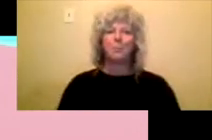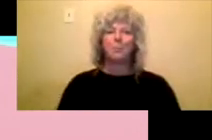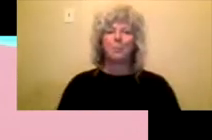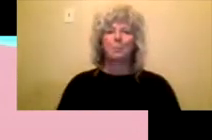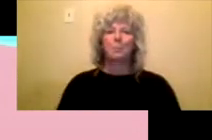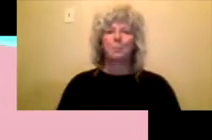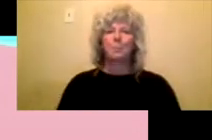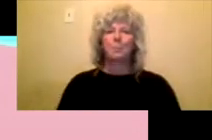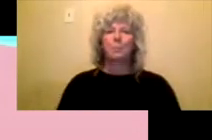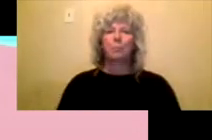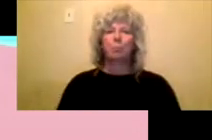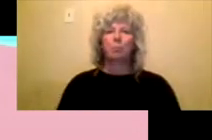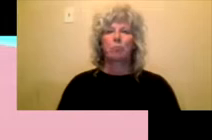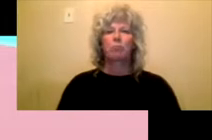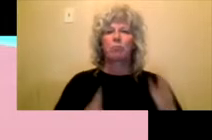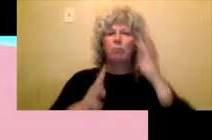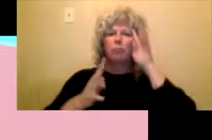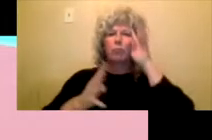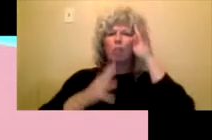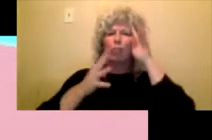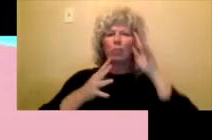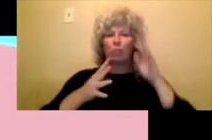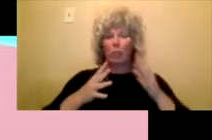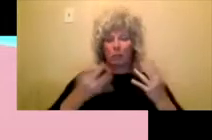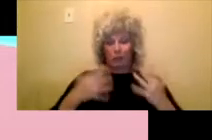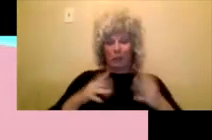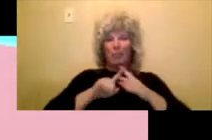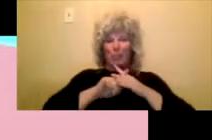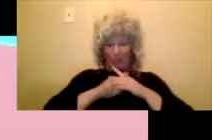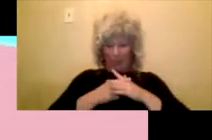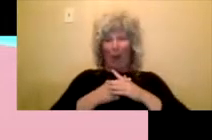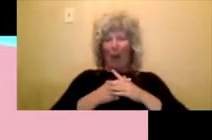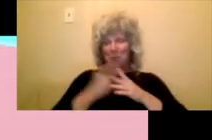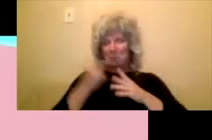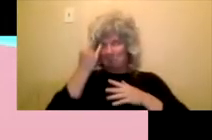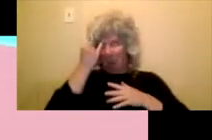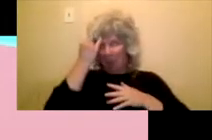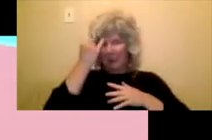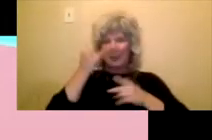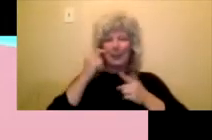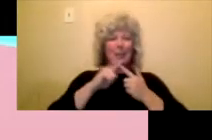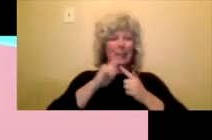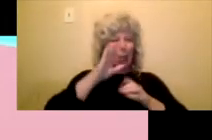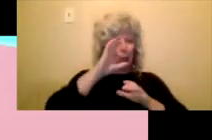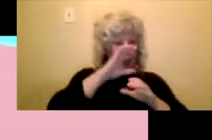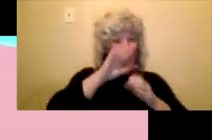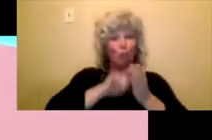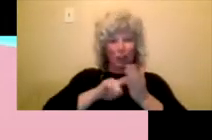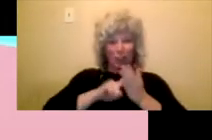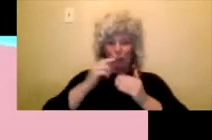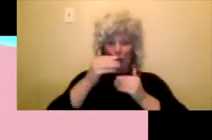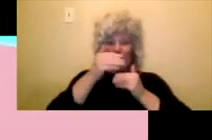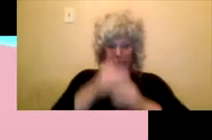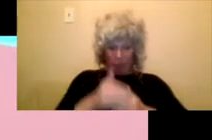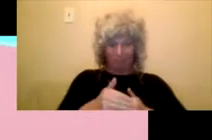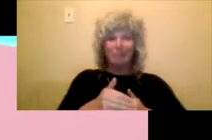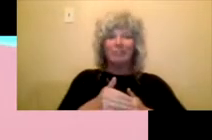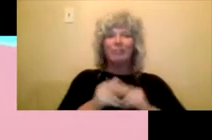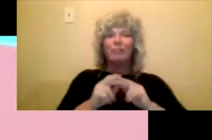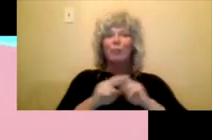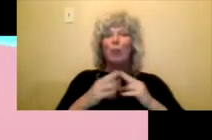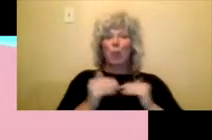So this is you're in the creation stage. So you've done sort of the bulk of that planning and that research and you're ready to start